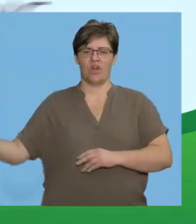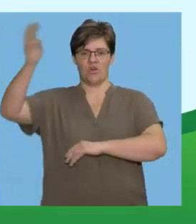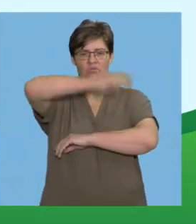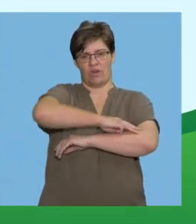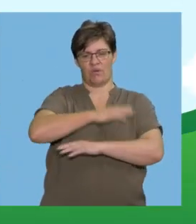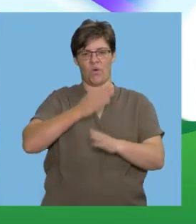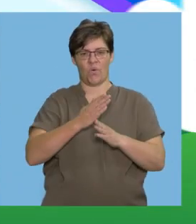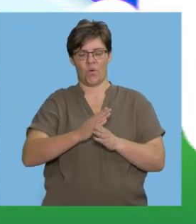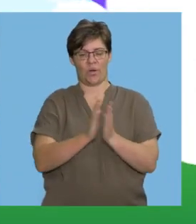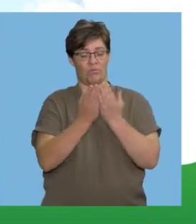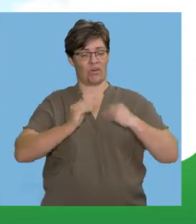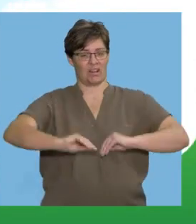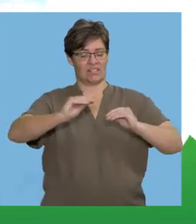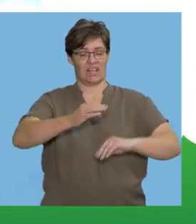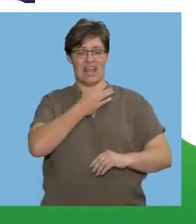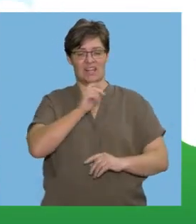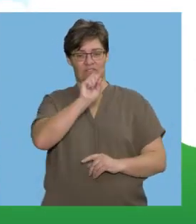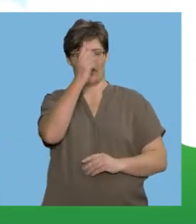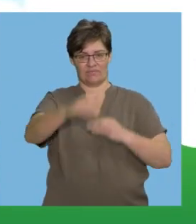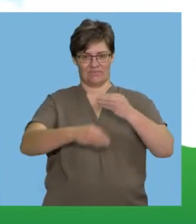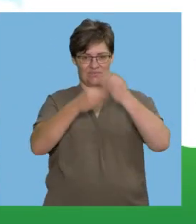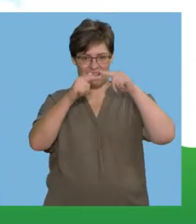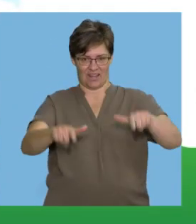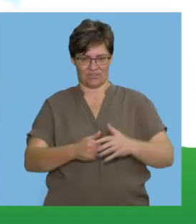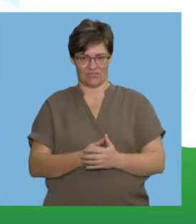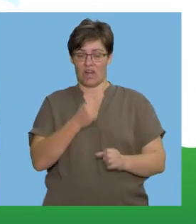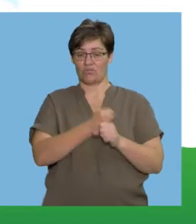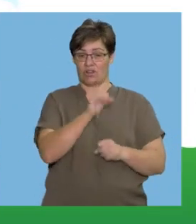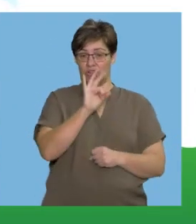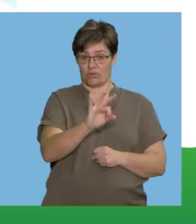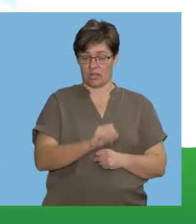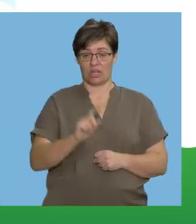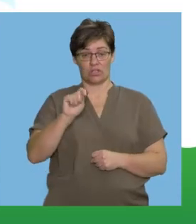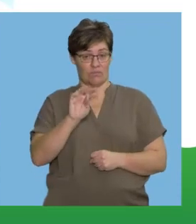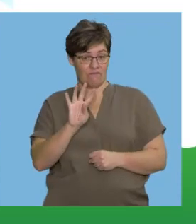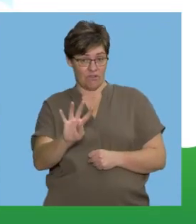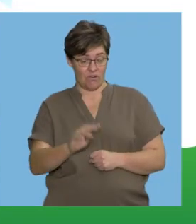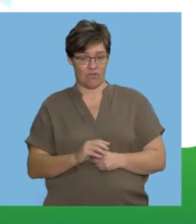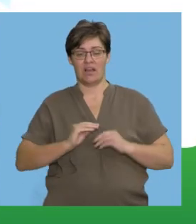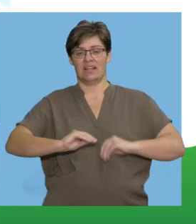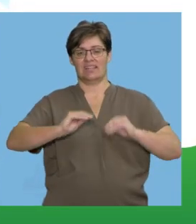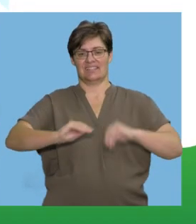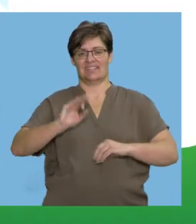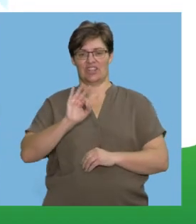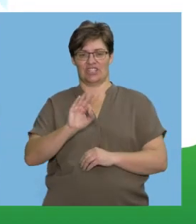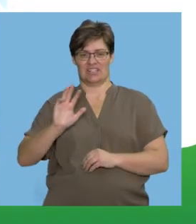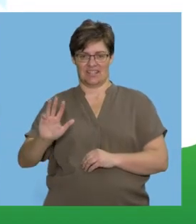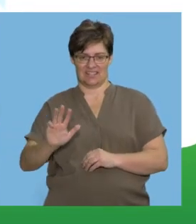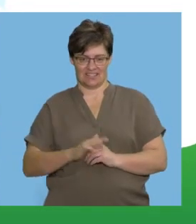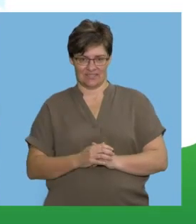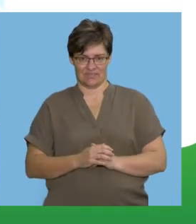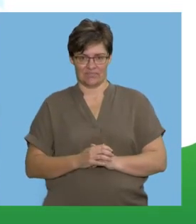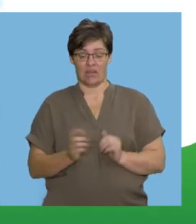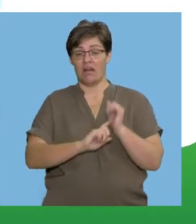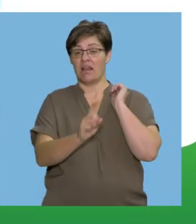This is a Rainbow Workbook lesson for English First Additional Language, Grade 3, Term 4, Lesson 39.